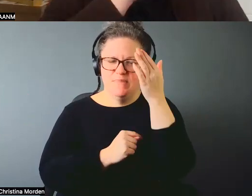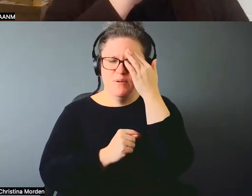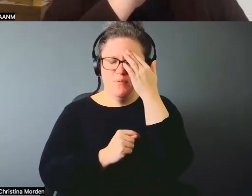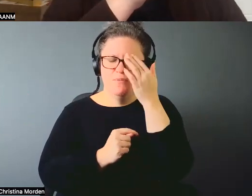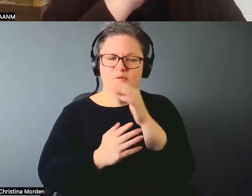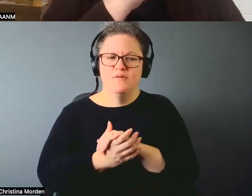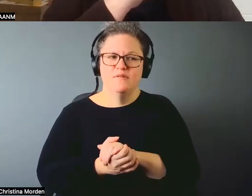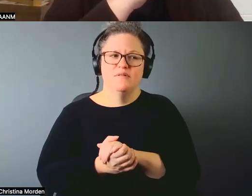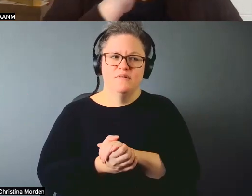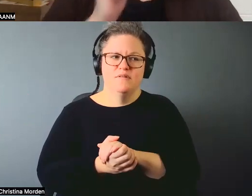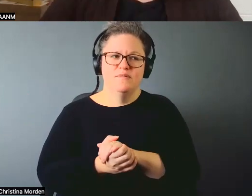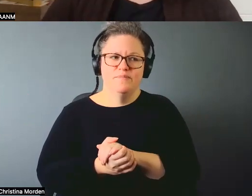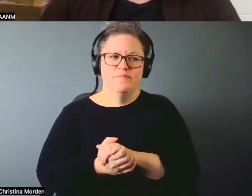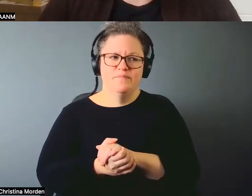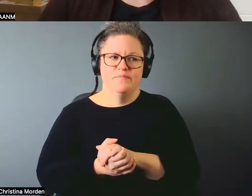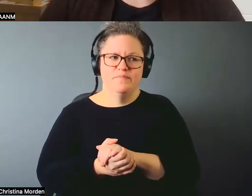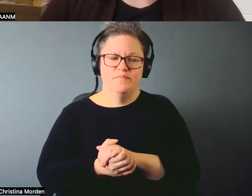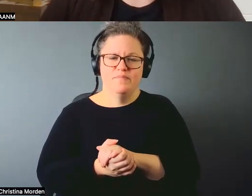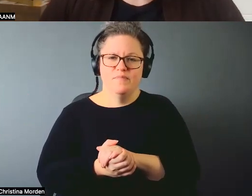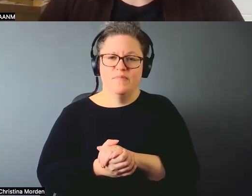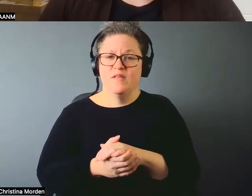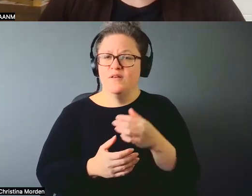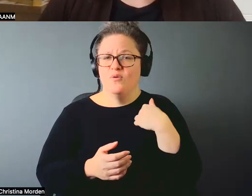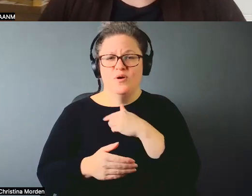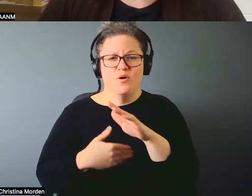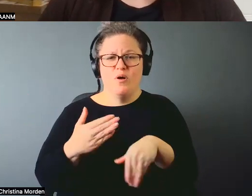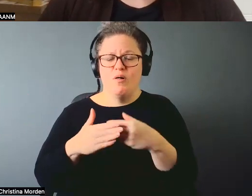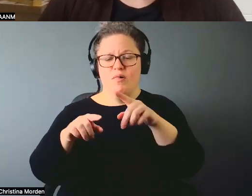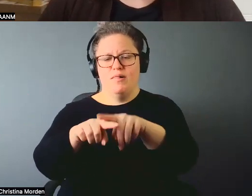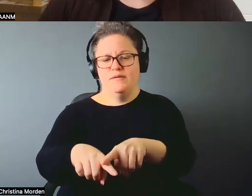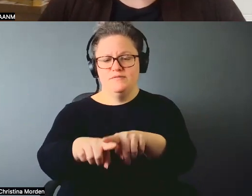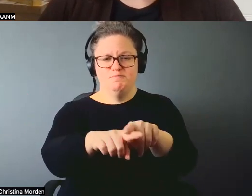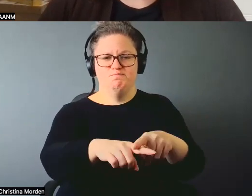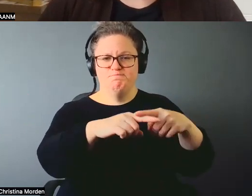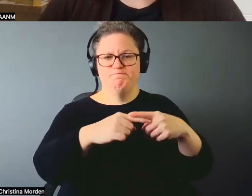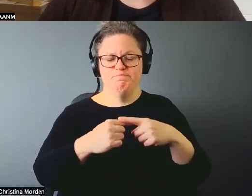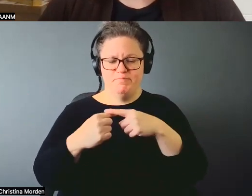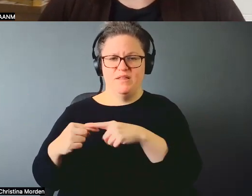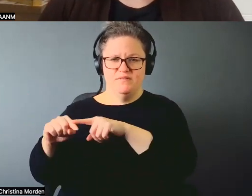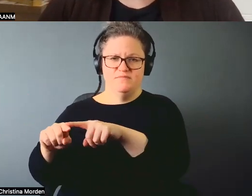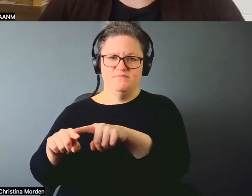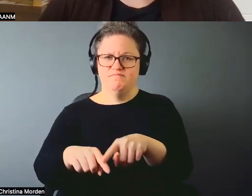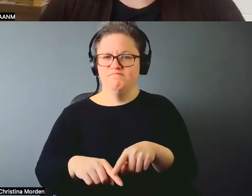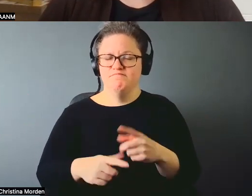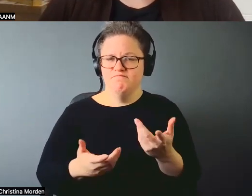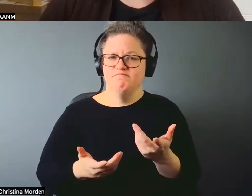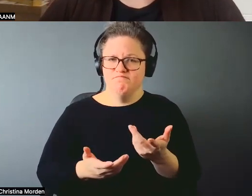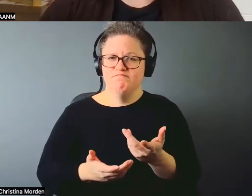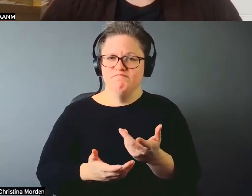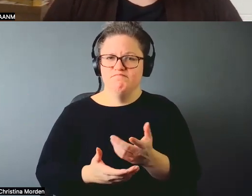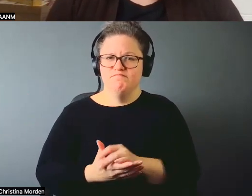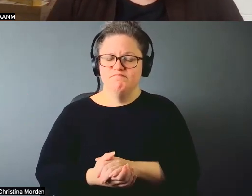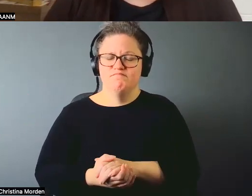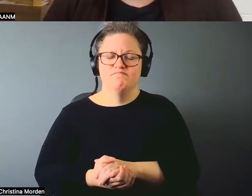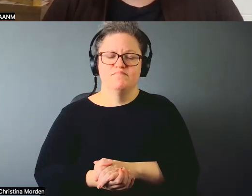point out, you know, inter interdependence, the interdependence of that. Right.